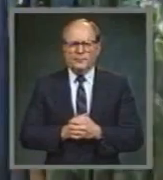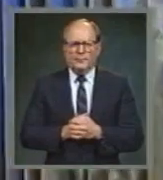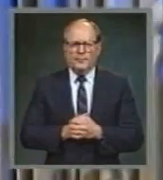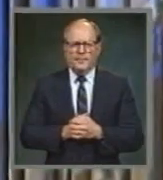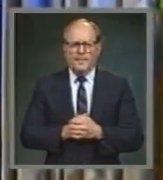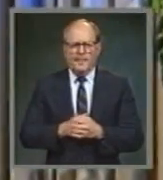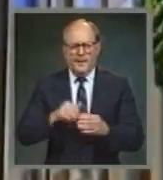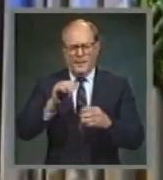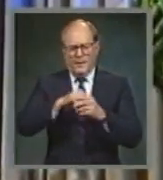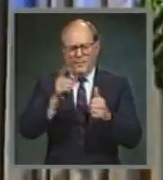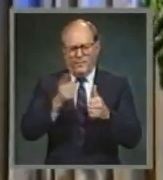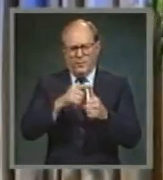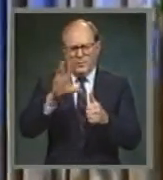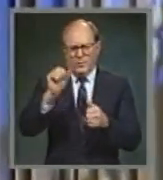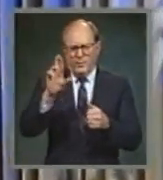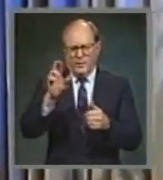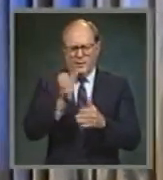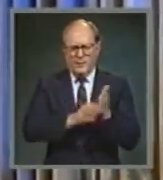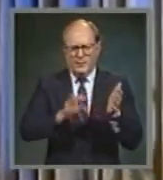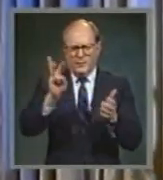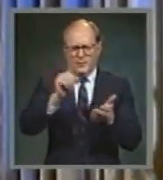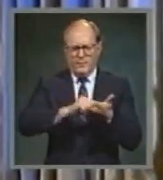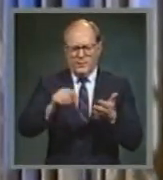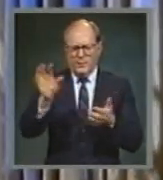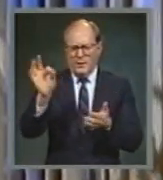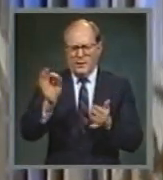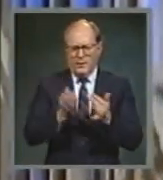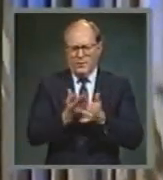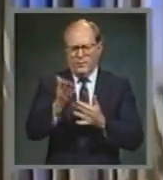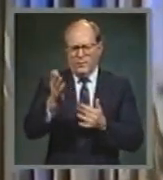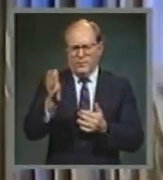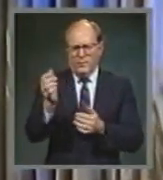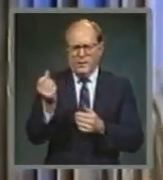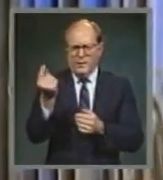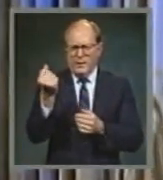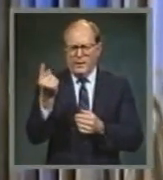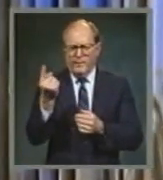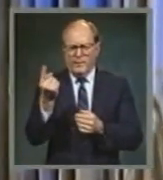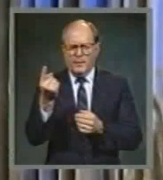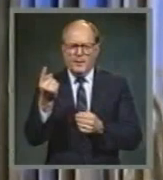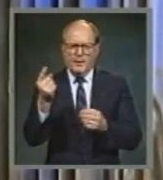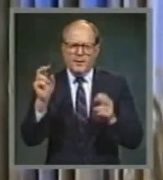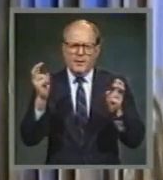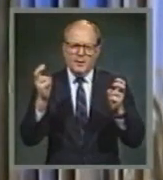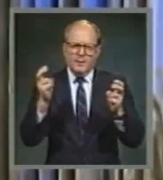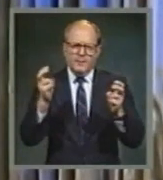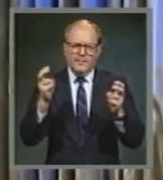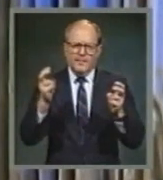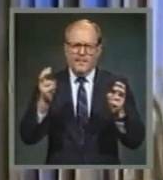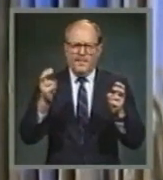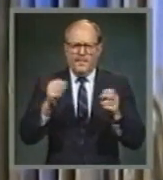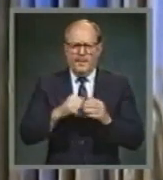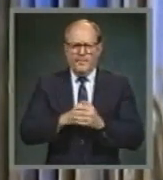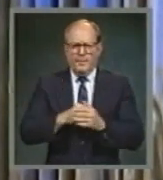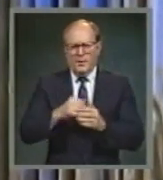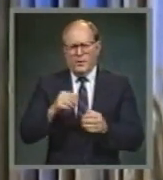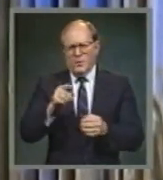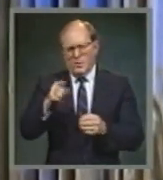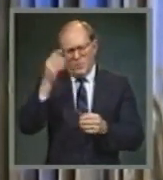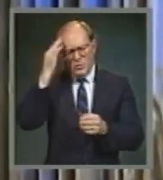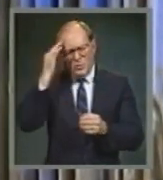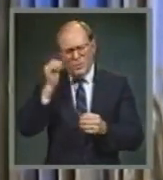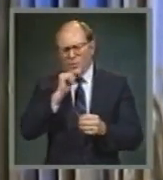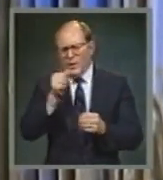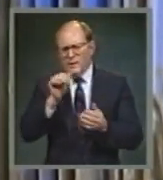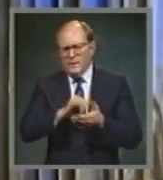And in 1 Corinthians chapter 6, verses 9 to 11, we read the words of the Holy Spirit again. Know ye not that